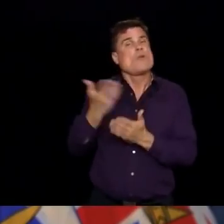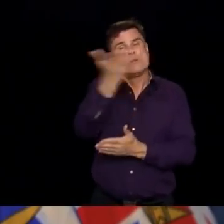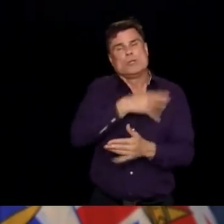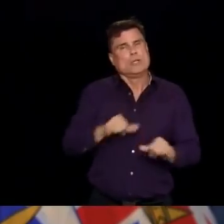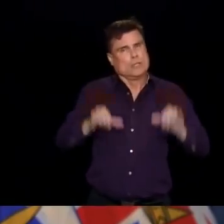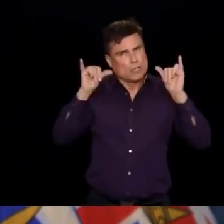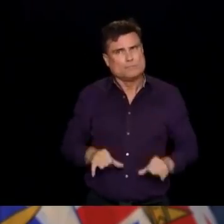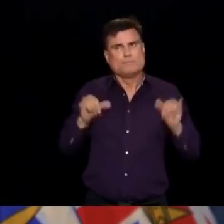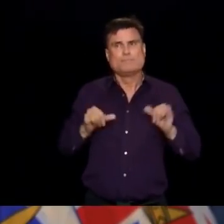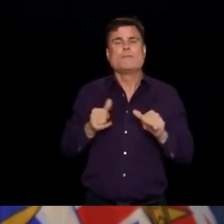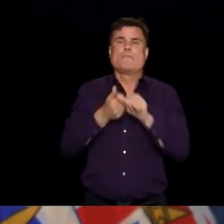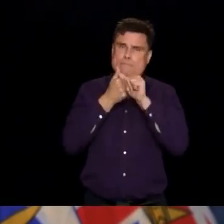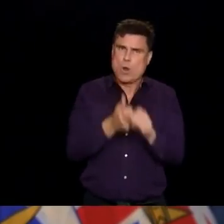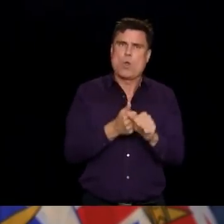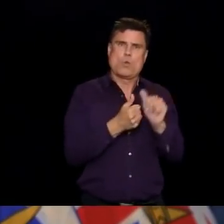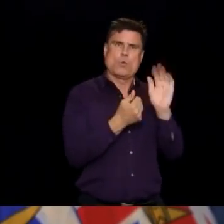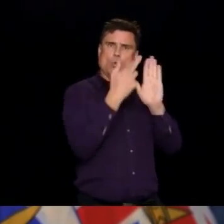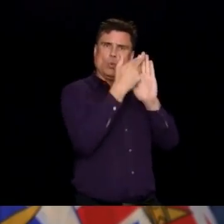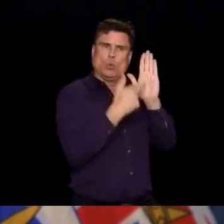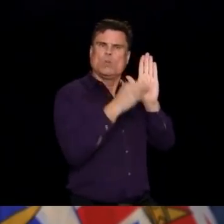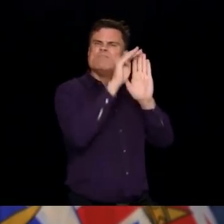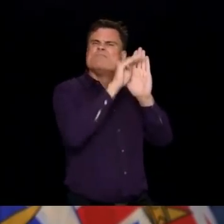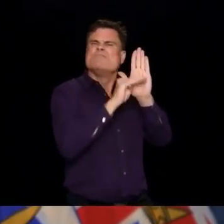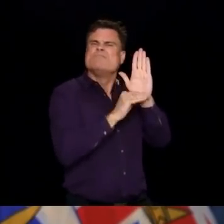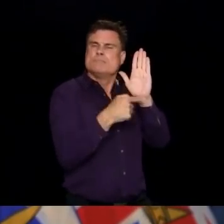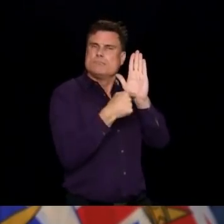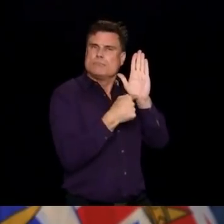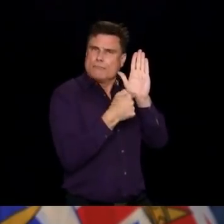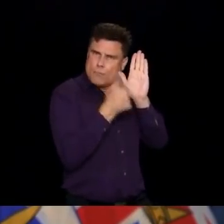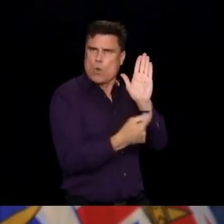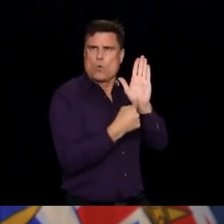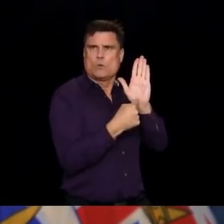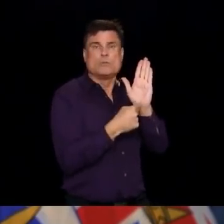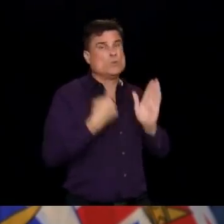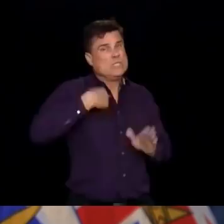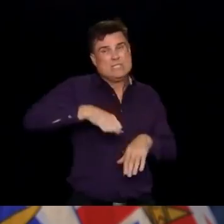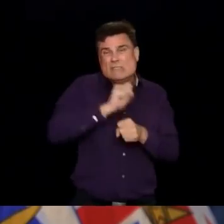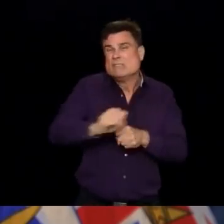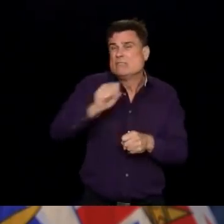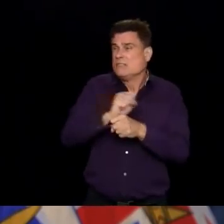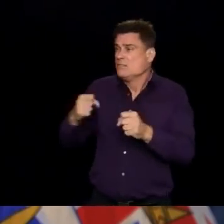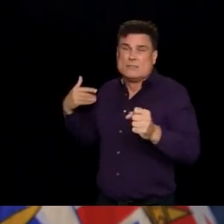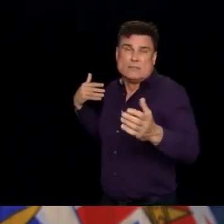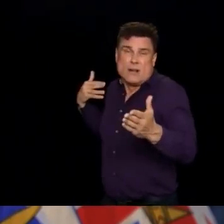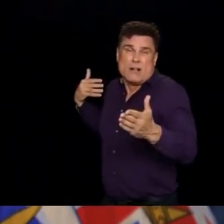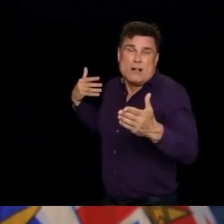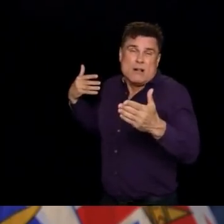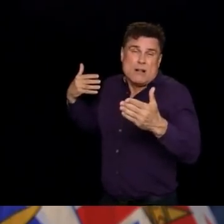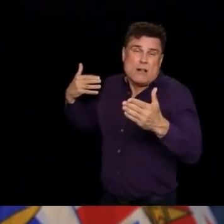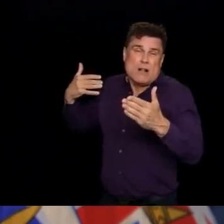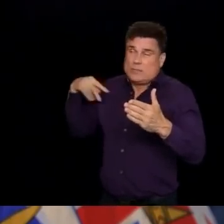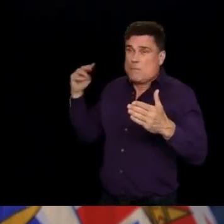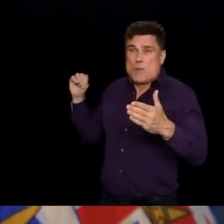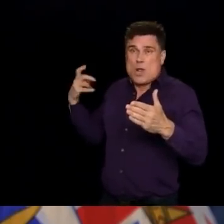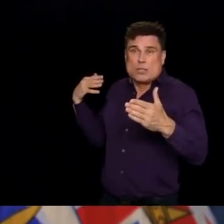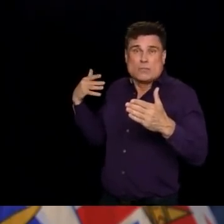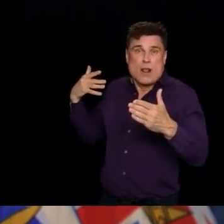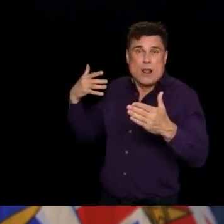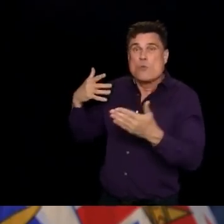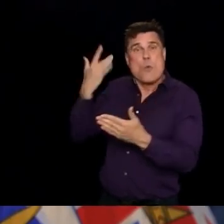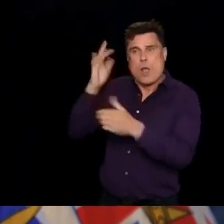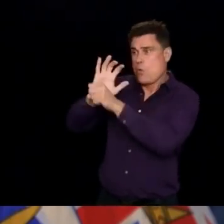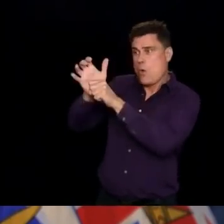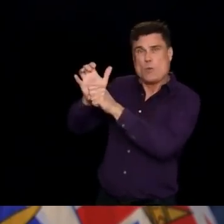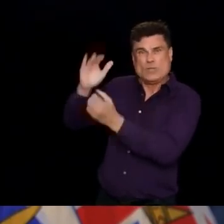run our businesses, how we spend time with others. We have worked hard to flatten our COVID-19 curve in British Columbia. And by